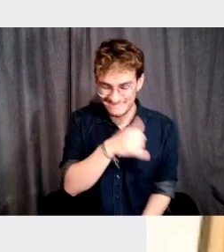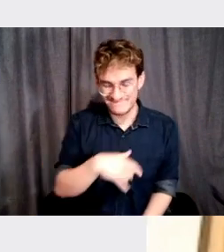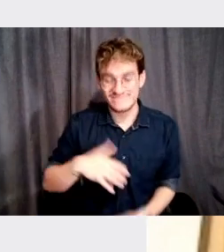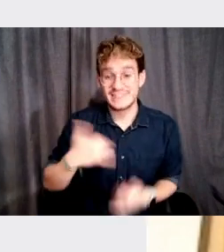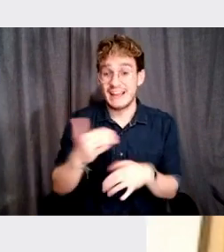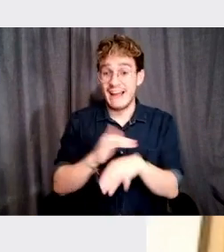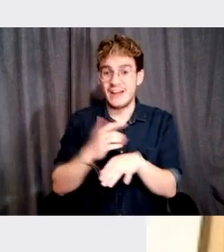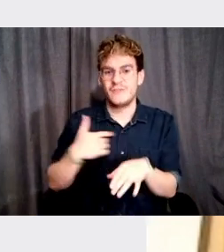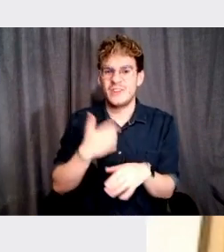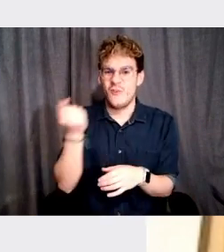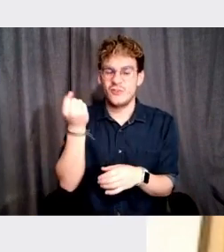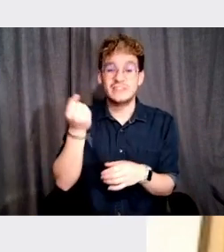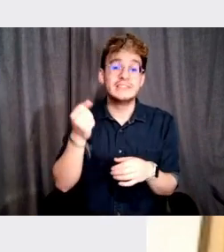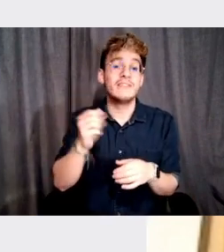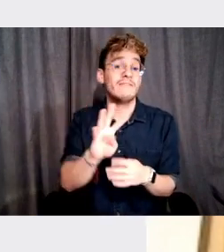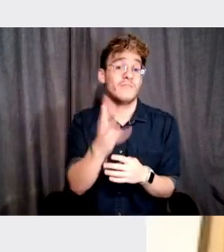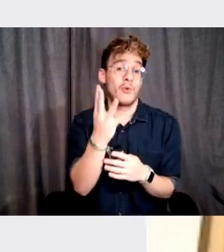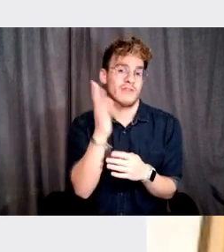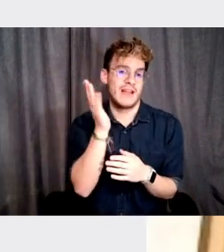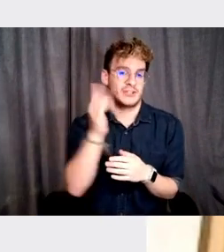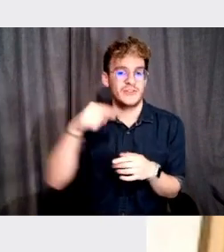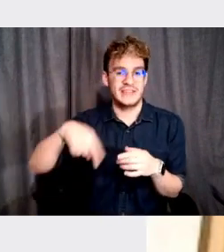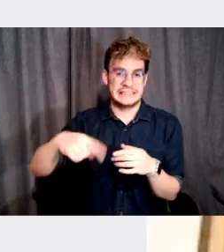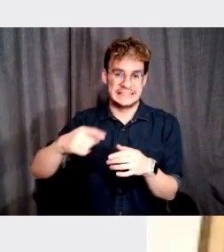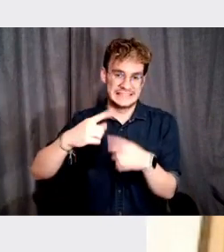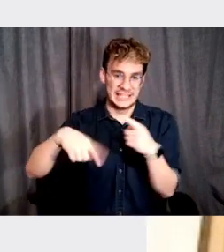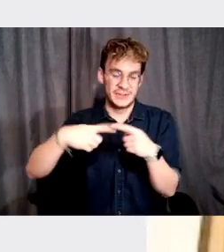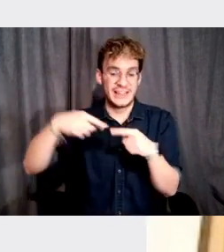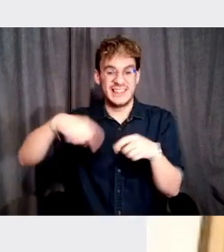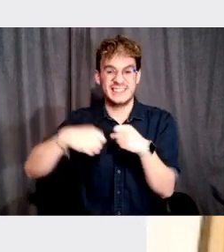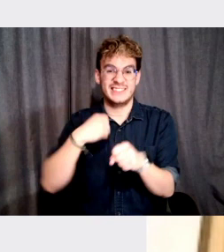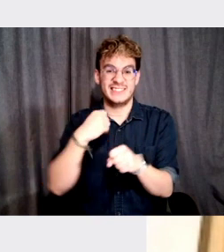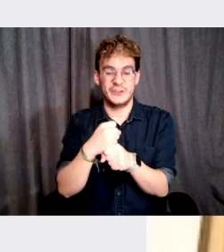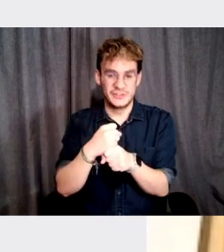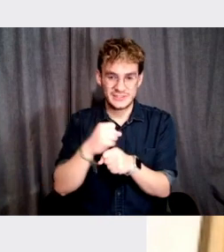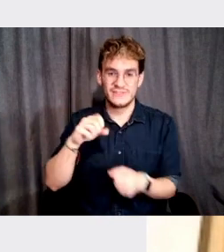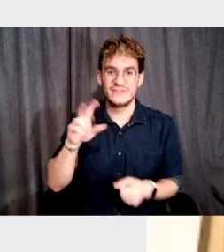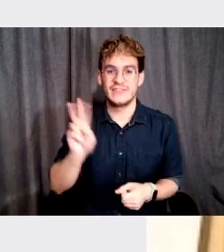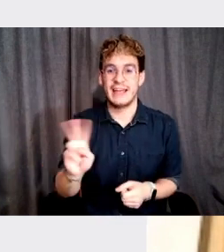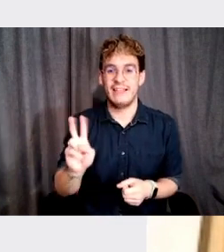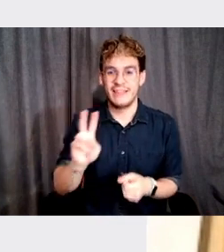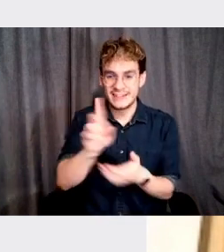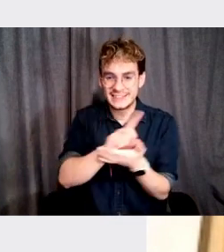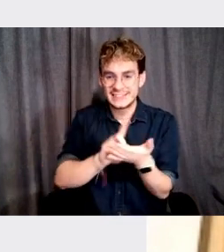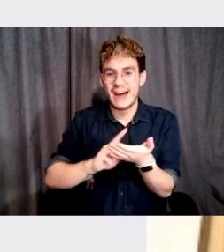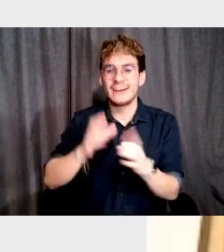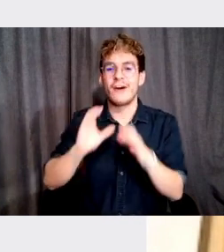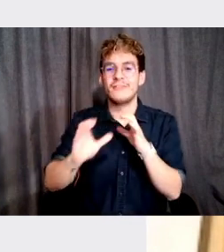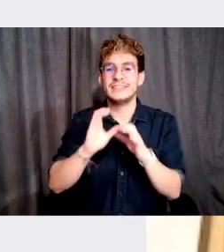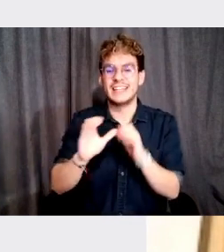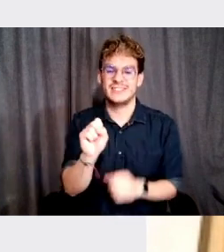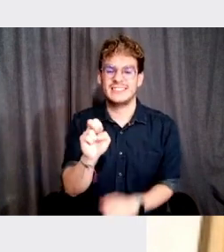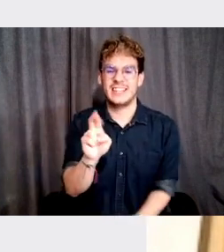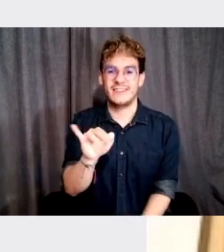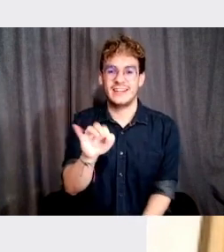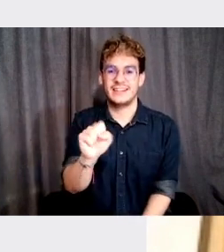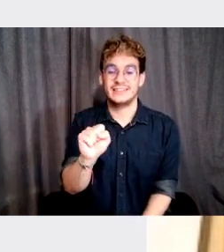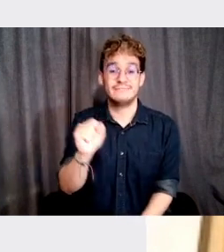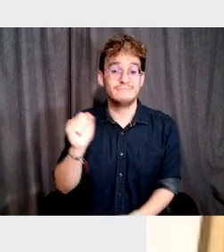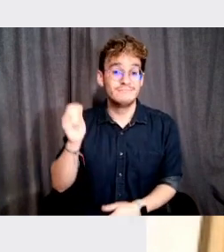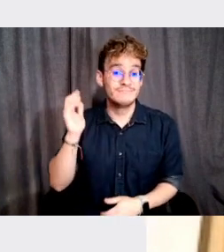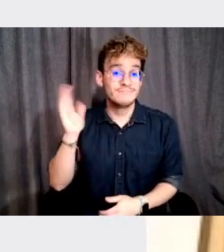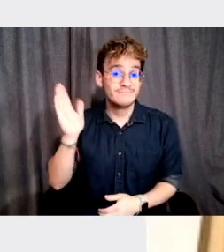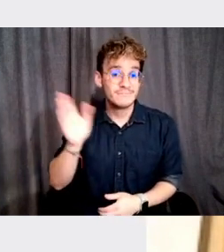Tonight, we host the fourth lecture of this academic year's Vignelli Design Conversations series presented